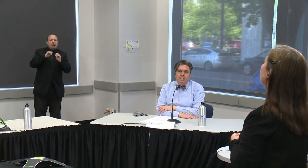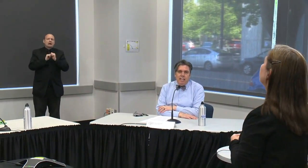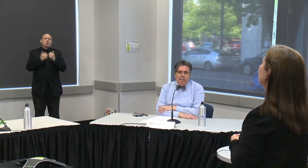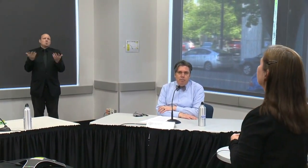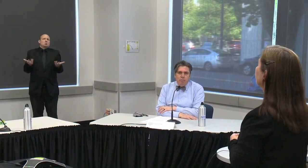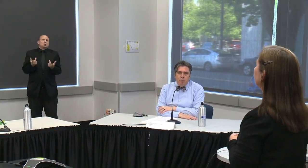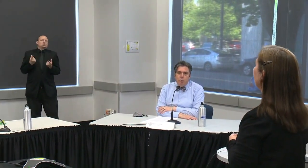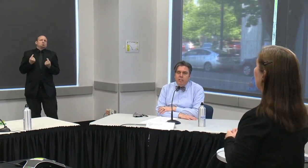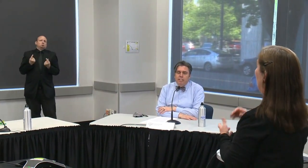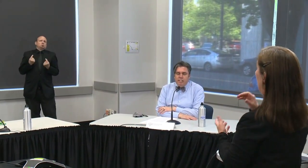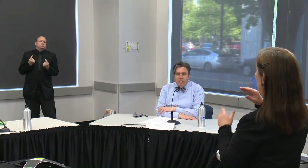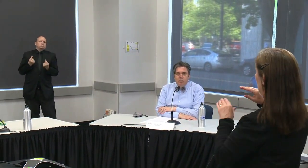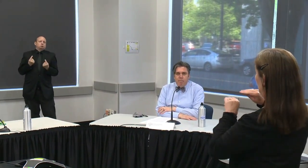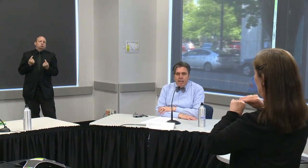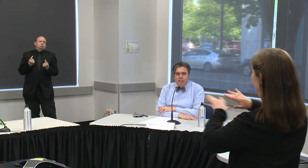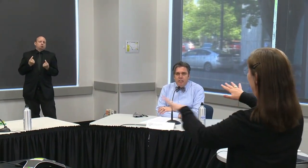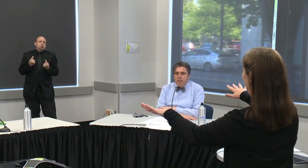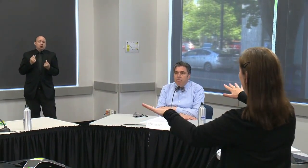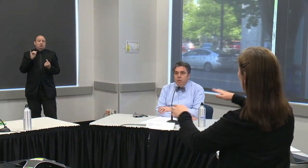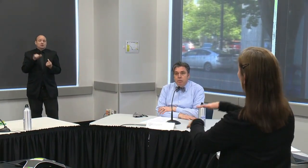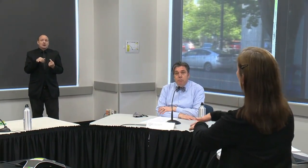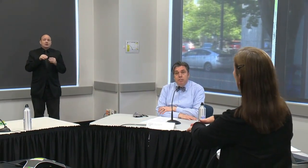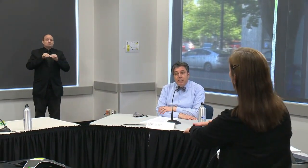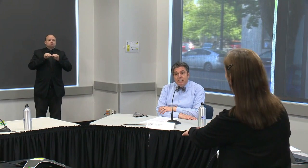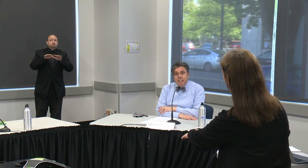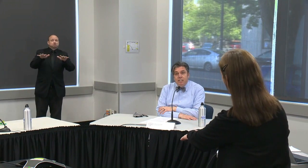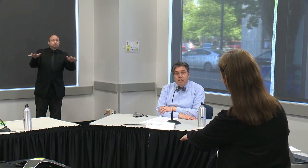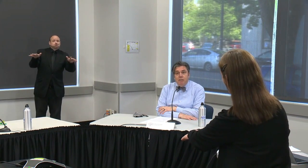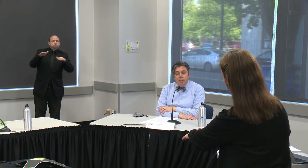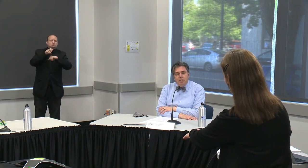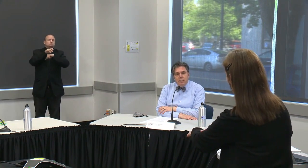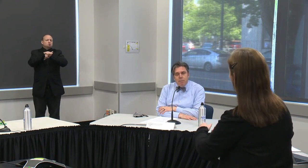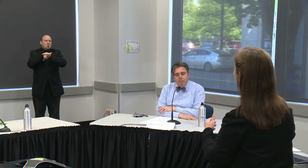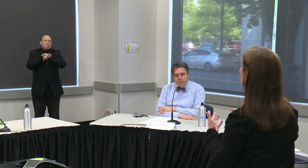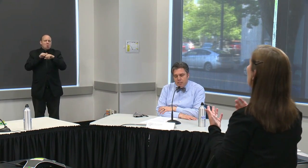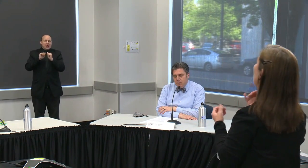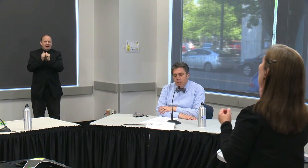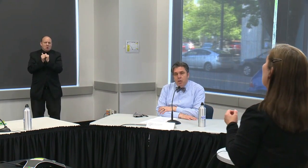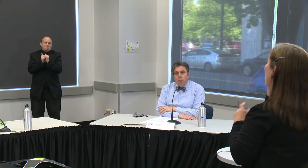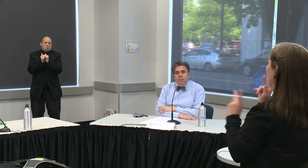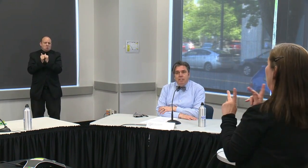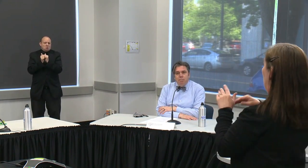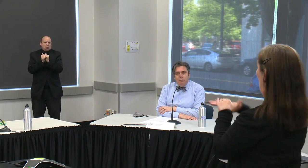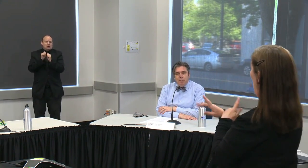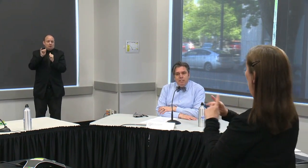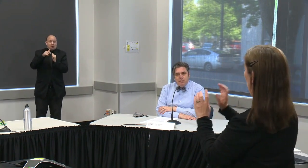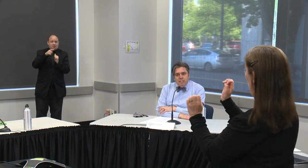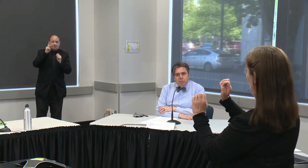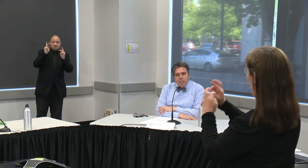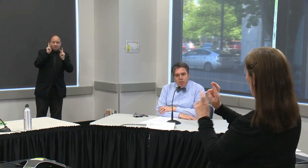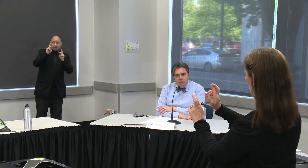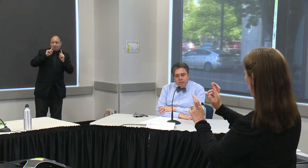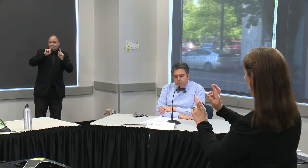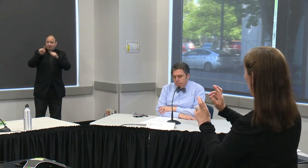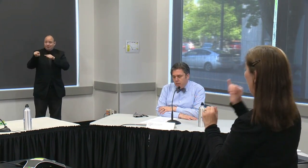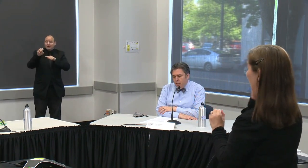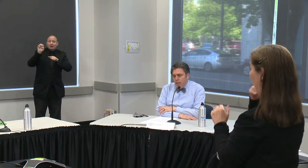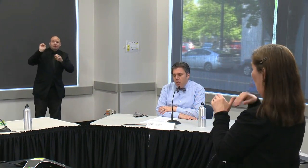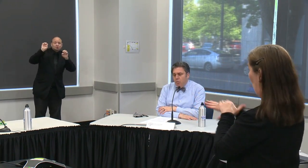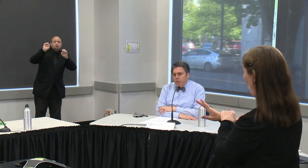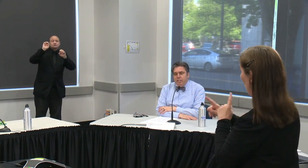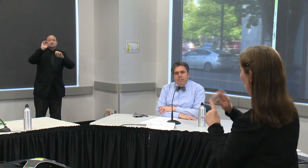disease in the state we'll continue to monitor folks presenting to the emergency departments with symptoms consisted with covet